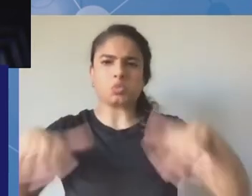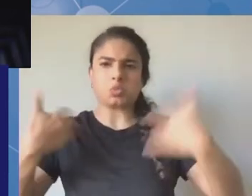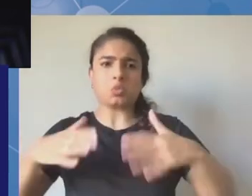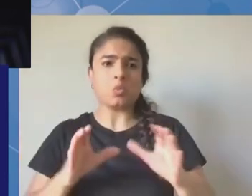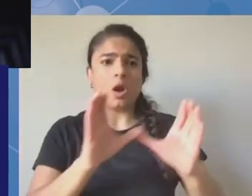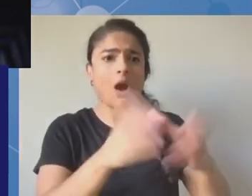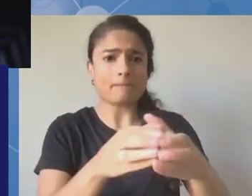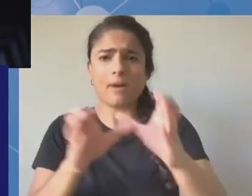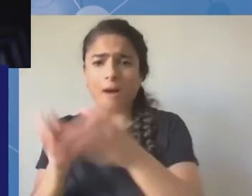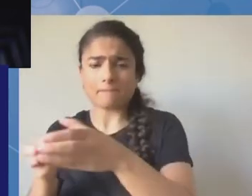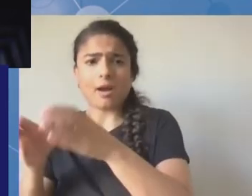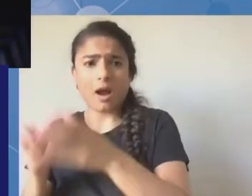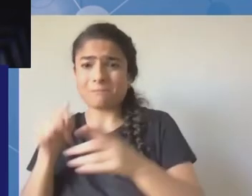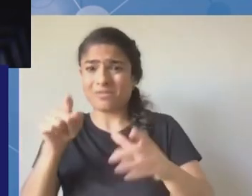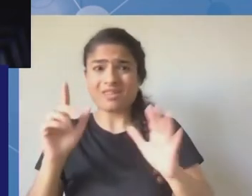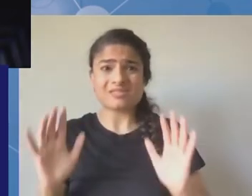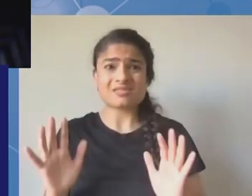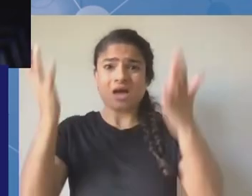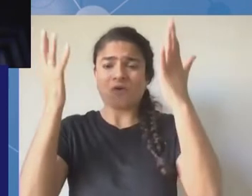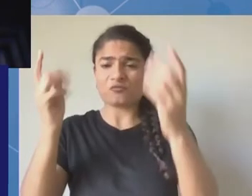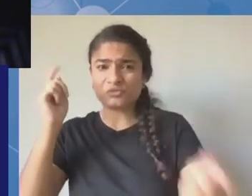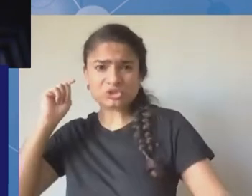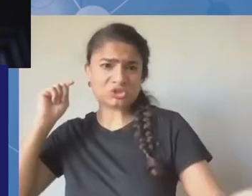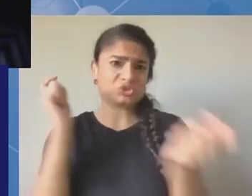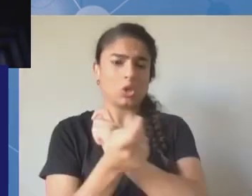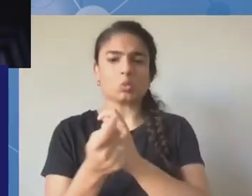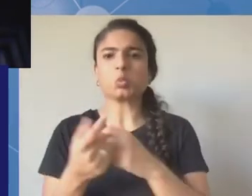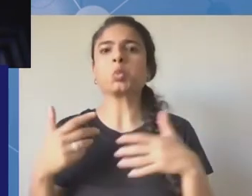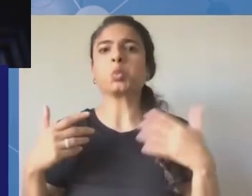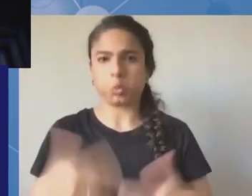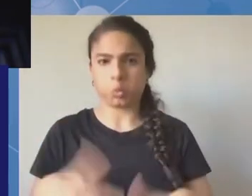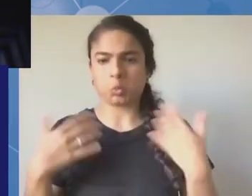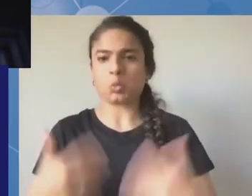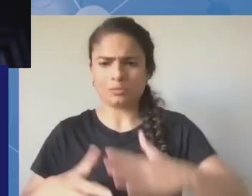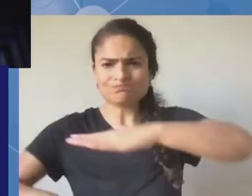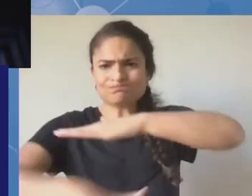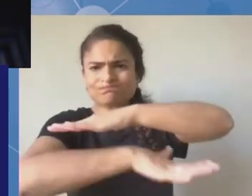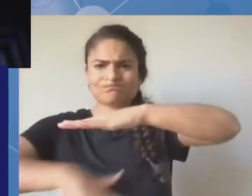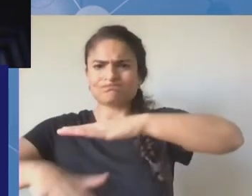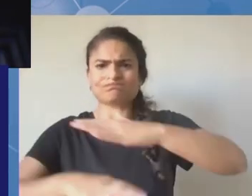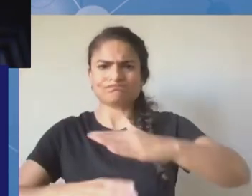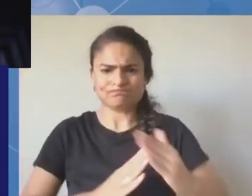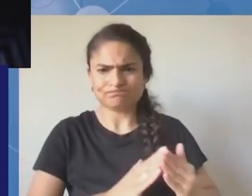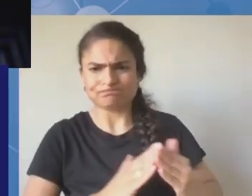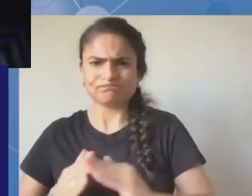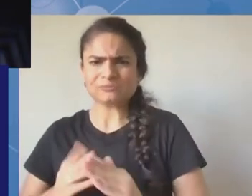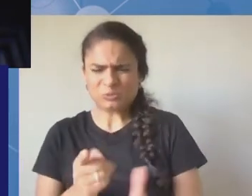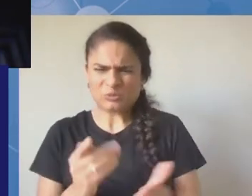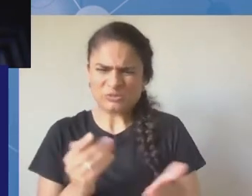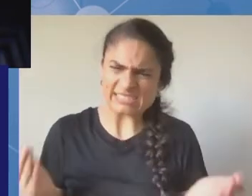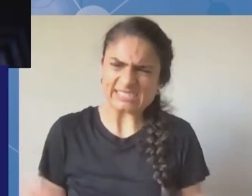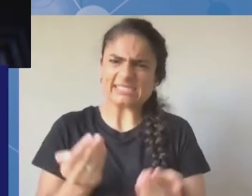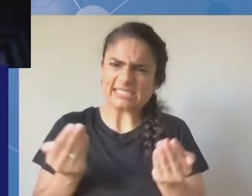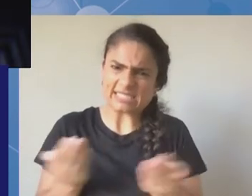you are ensuring that uh the voices of people from the grassroot